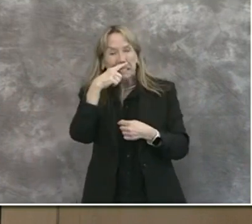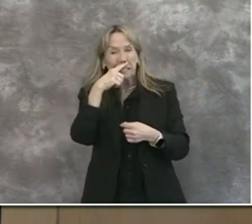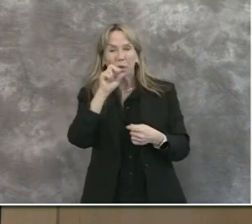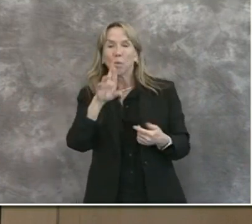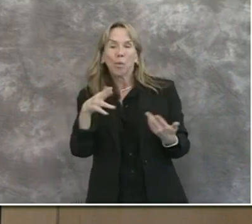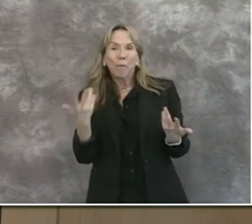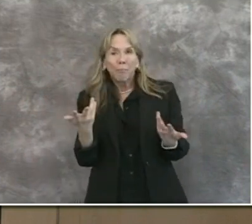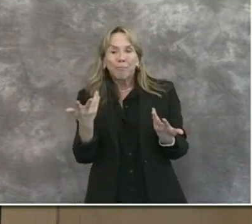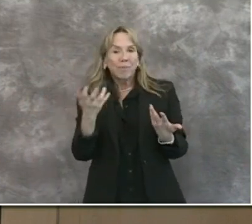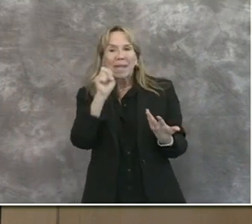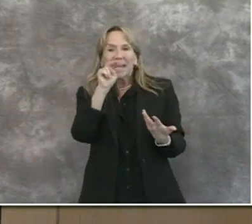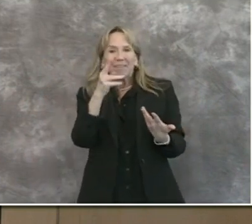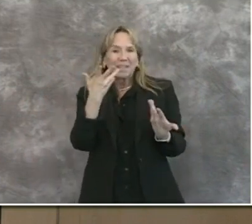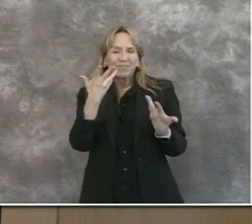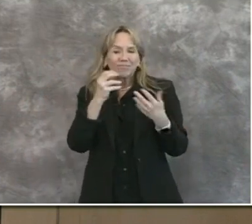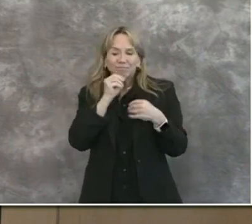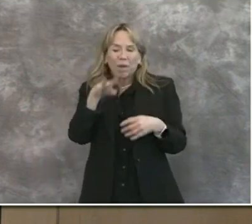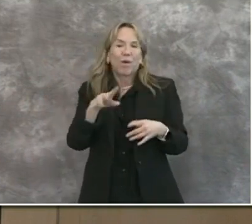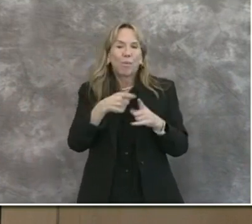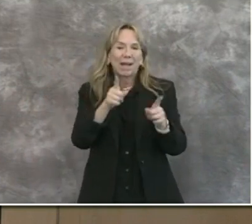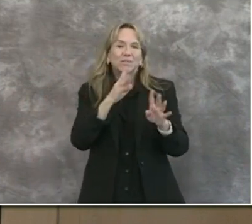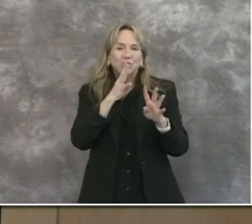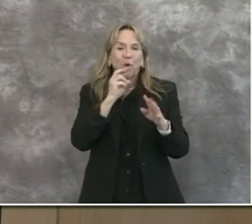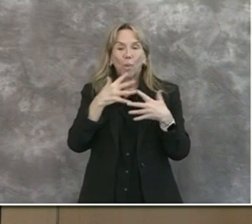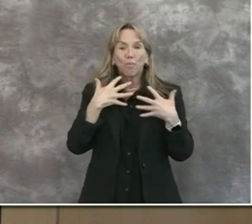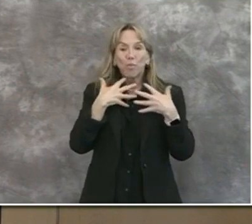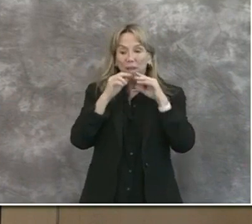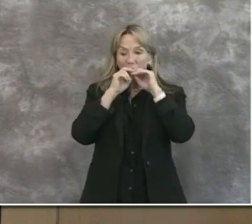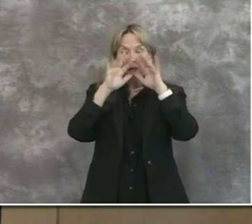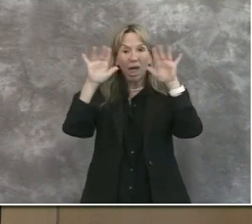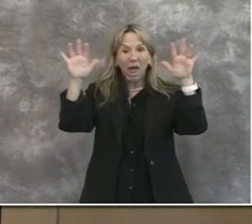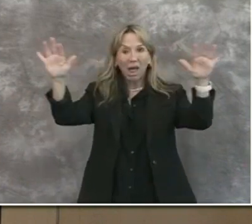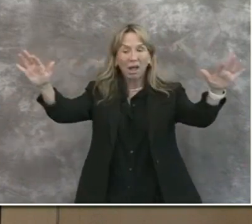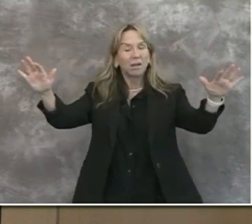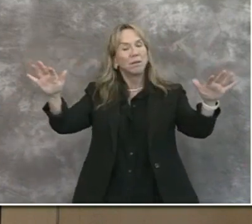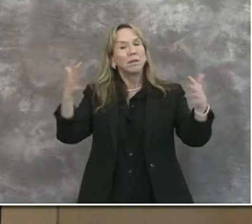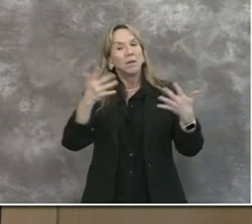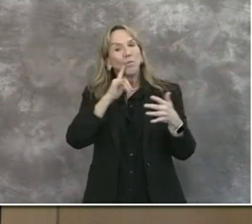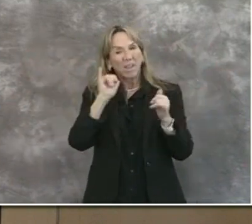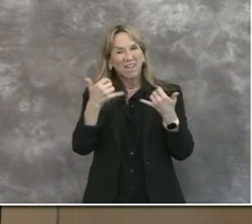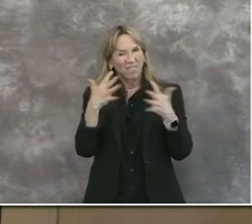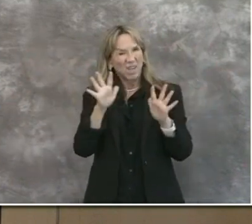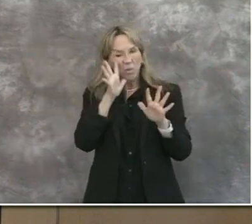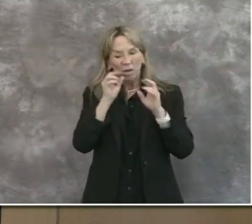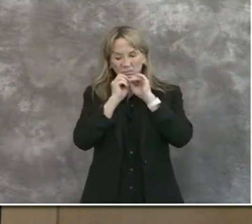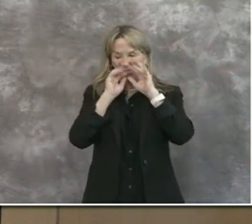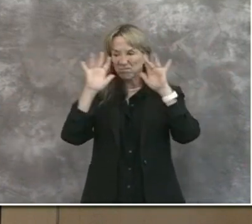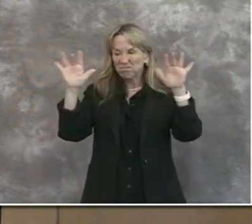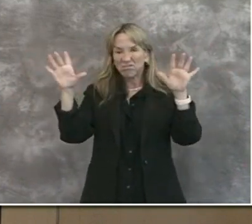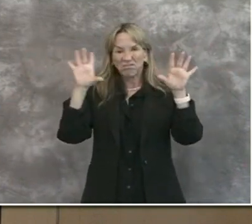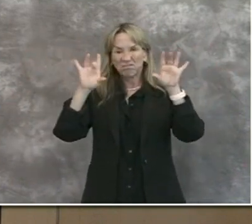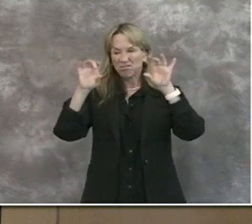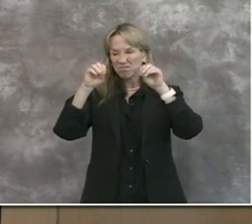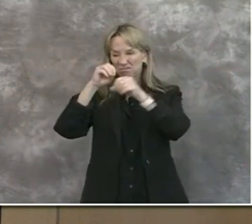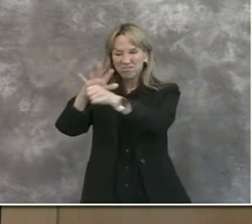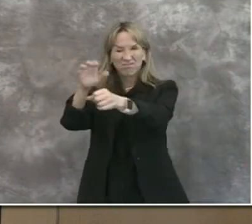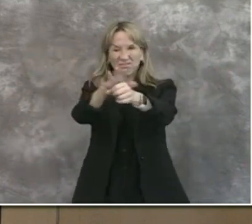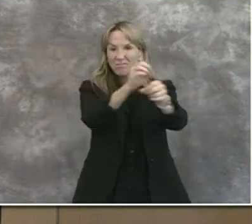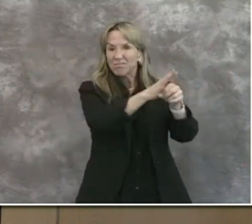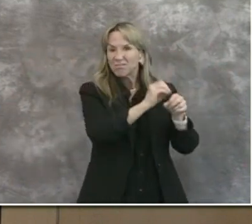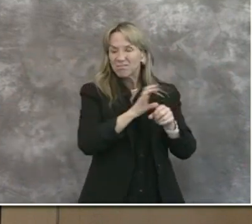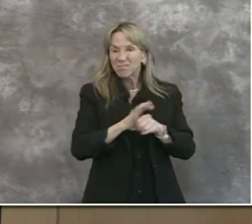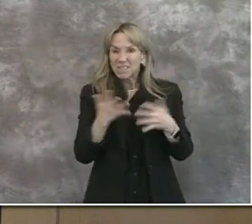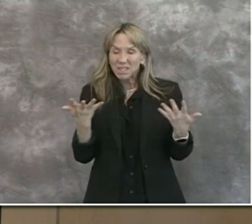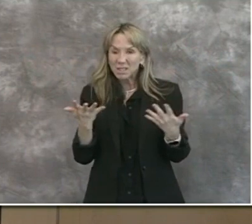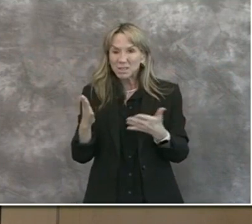even droplets that are dispel through breathing, thereby preventing droplets carrying the virus from traveling